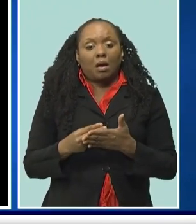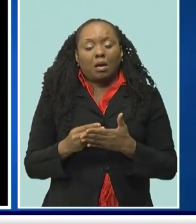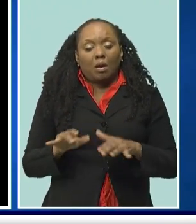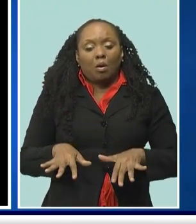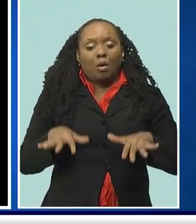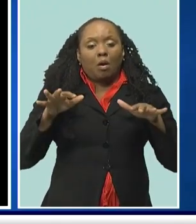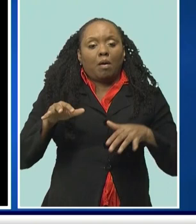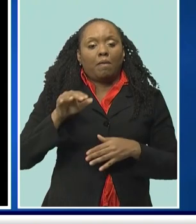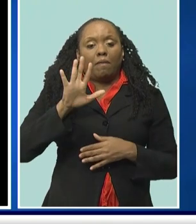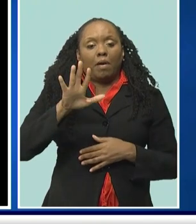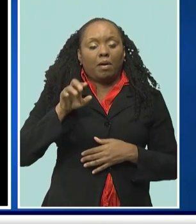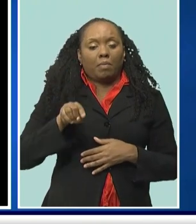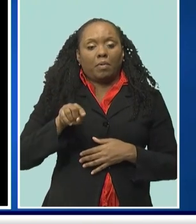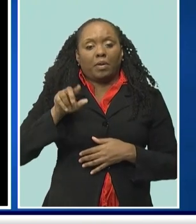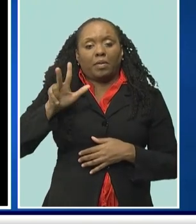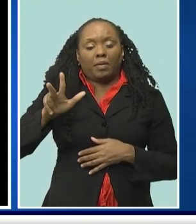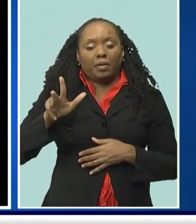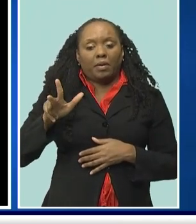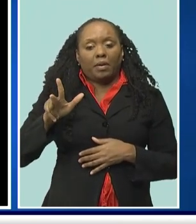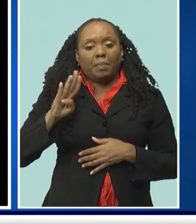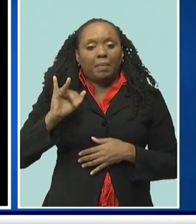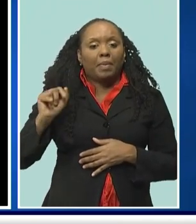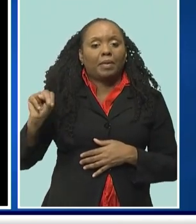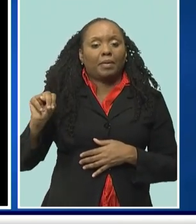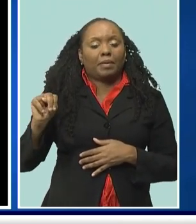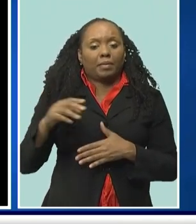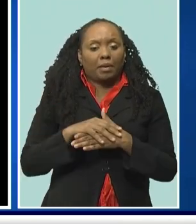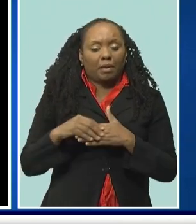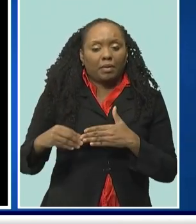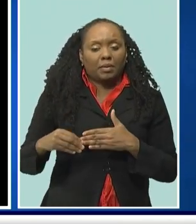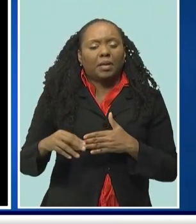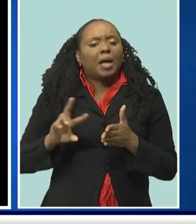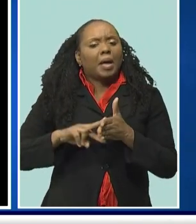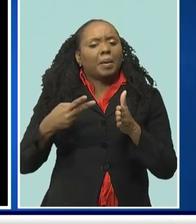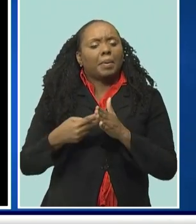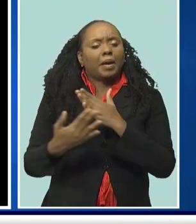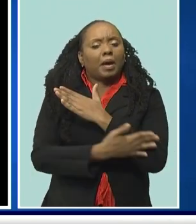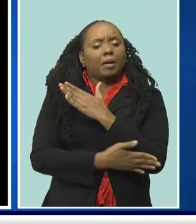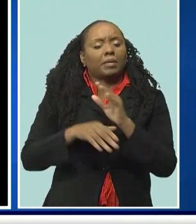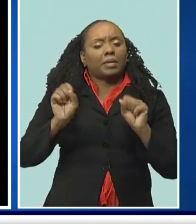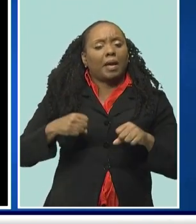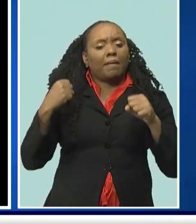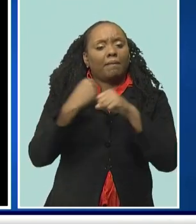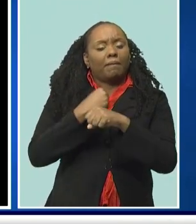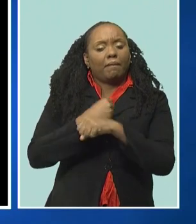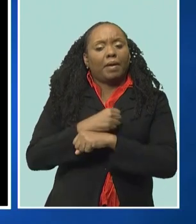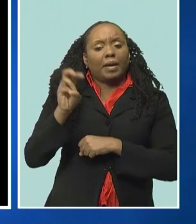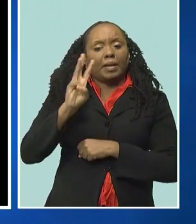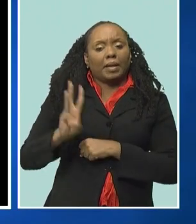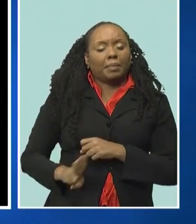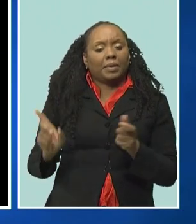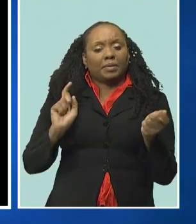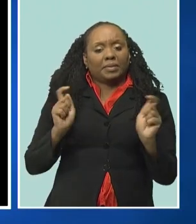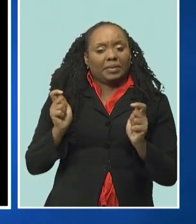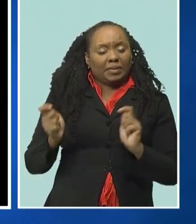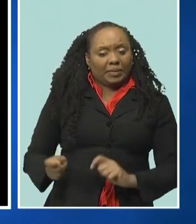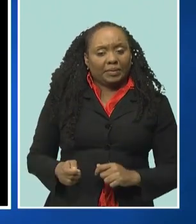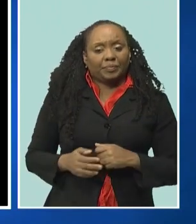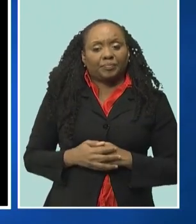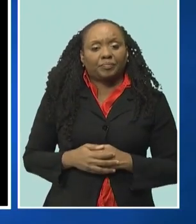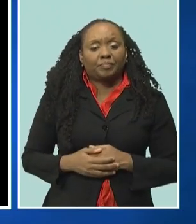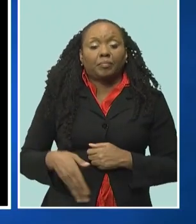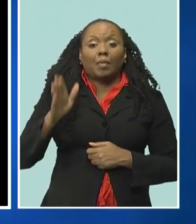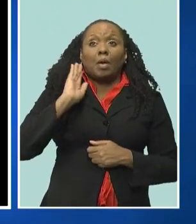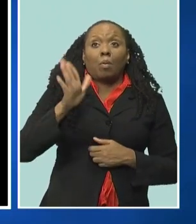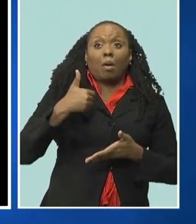This will help developing countries fight climate change and address biodiversity loss around the world. And it